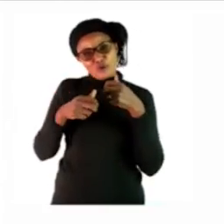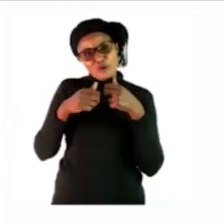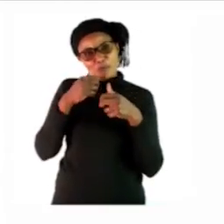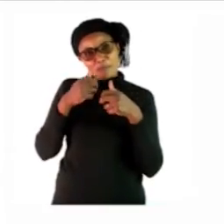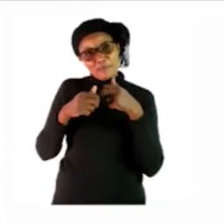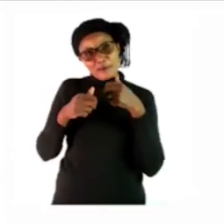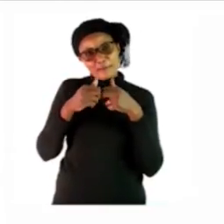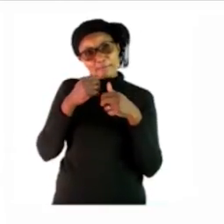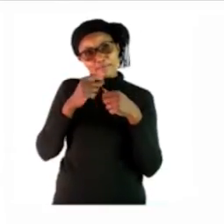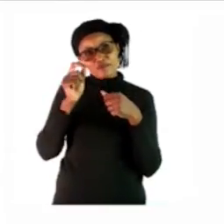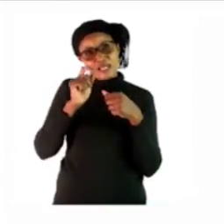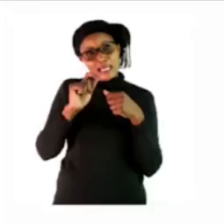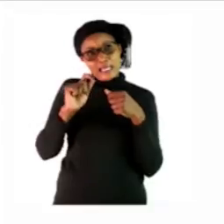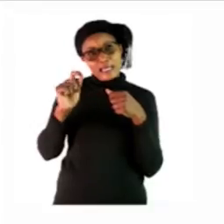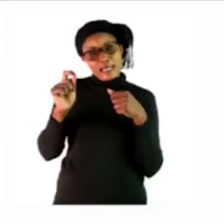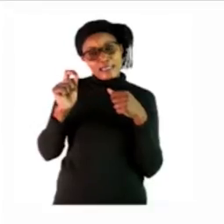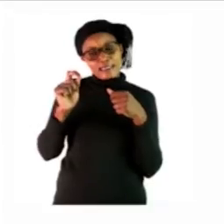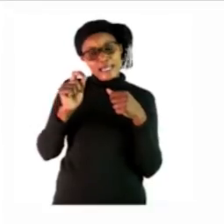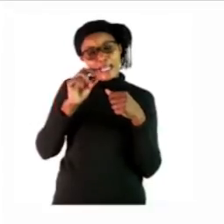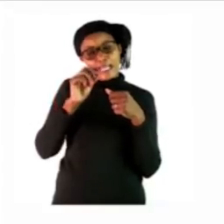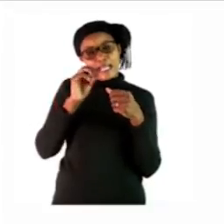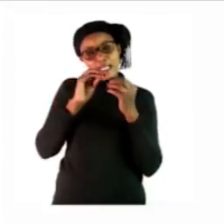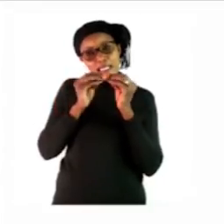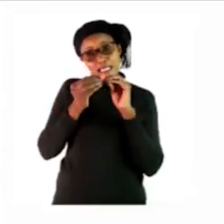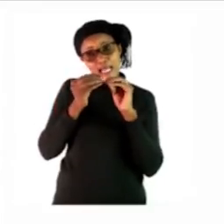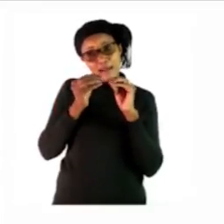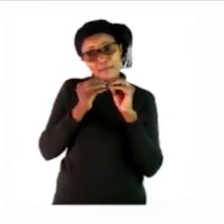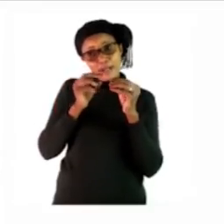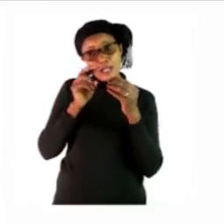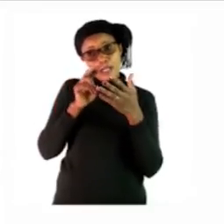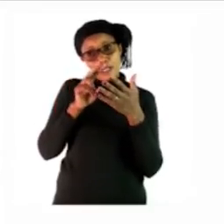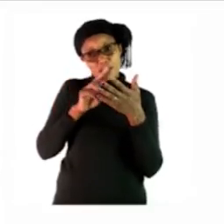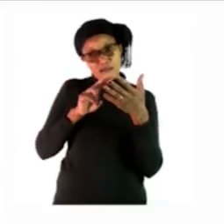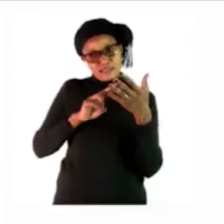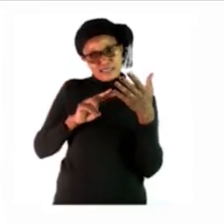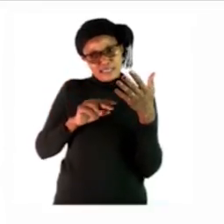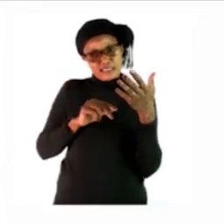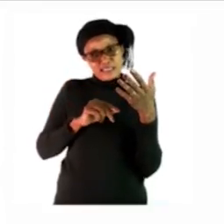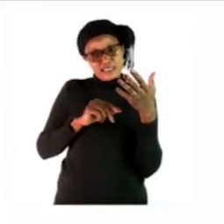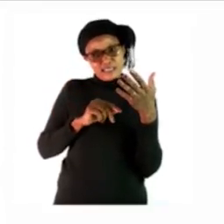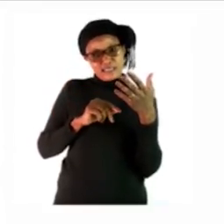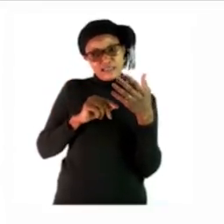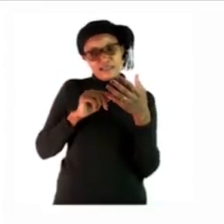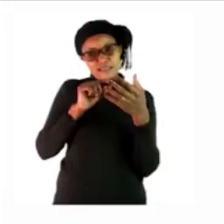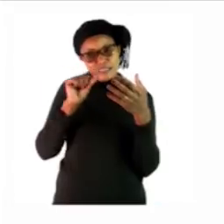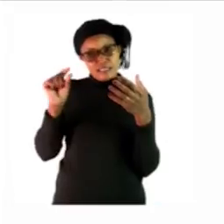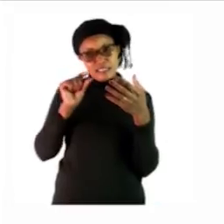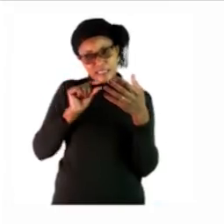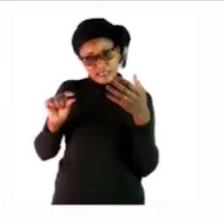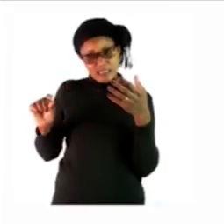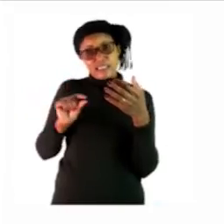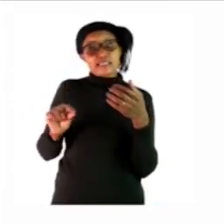write the number sentence and solve the problem we have to write the values